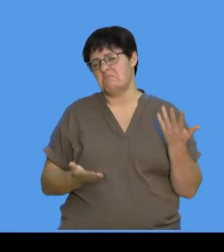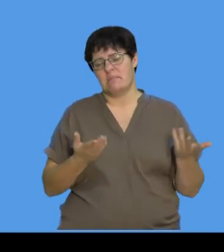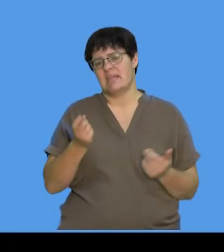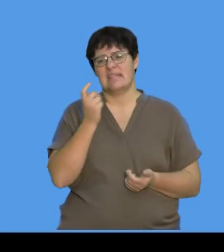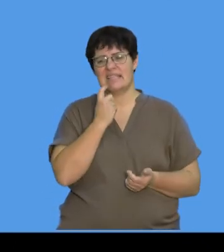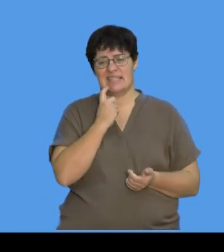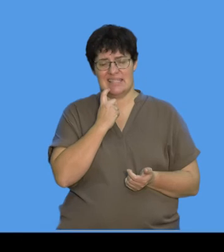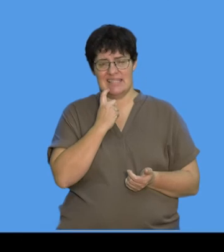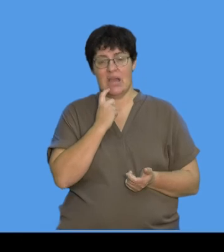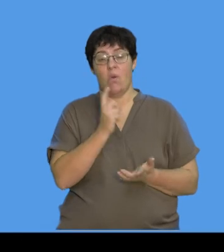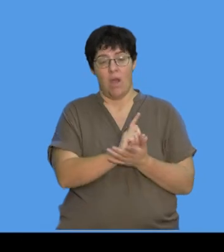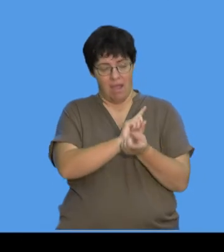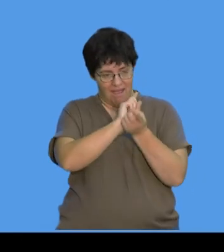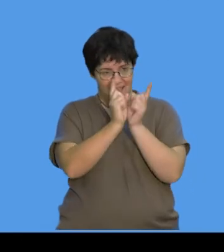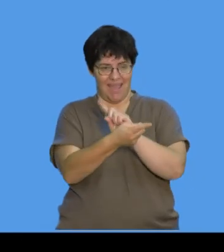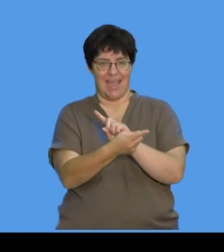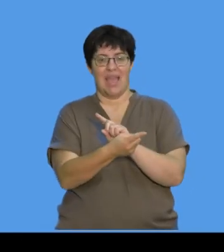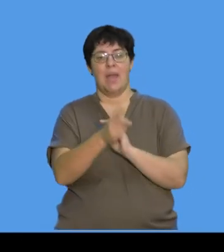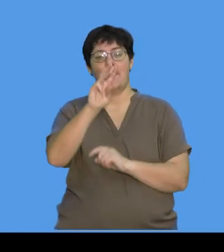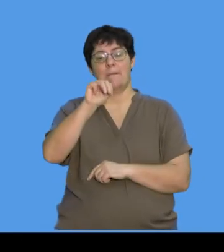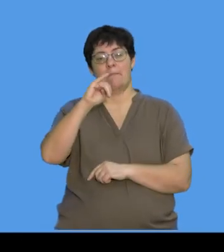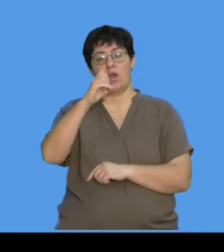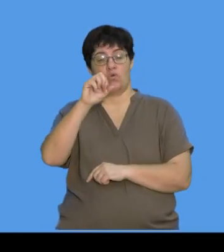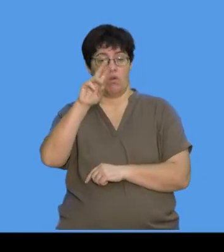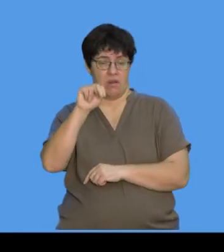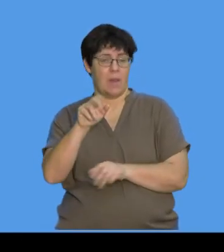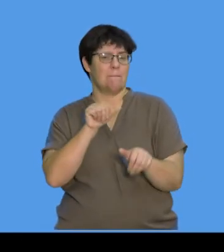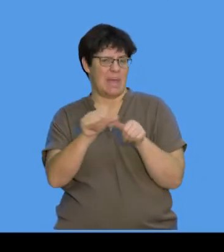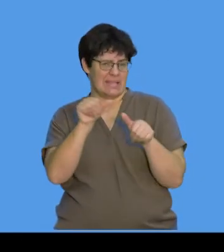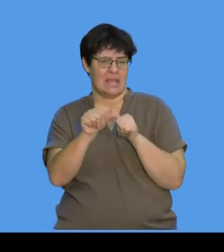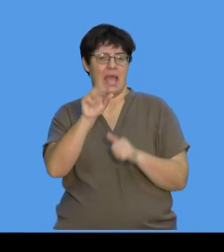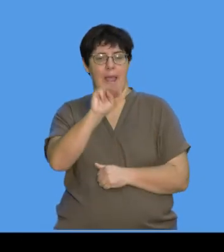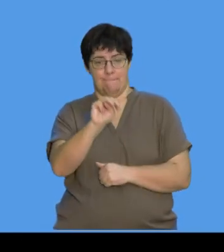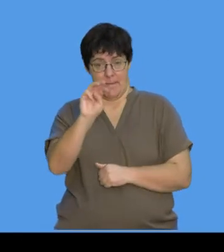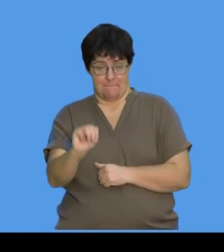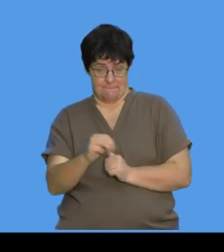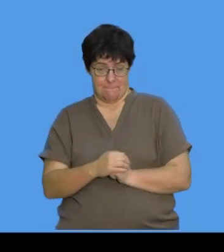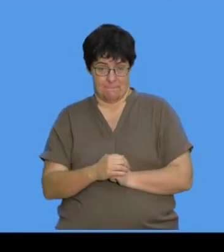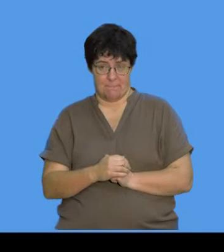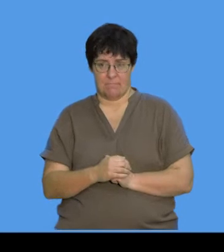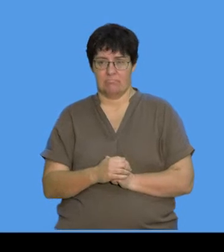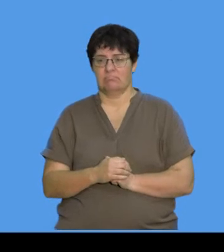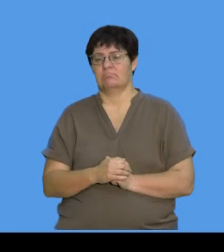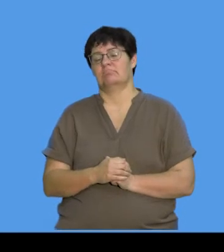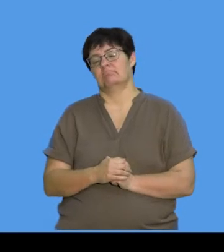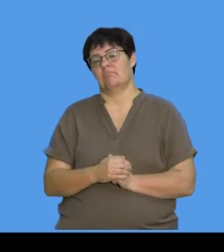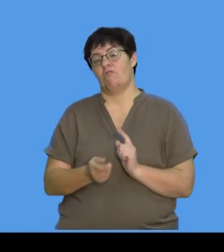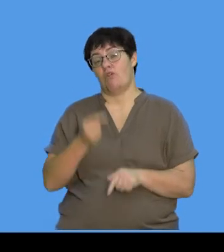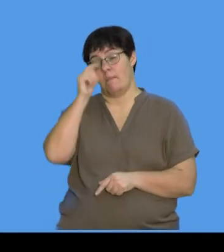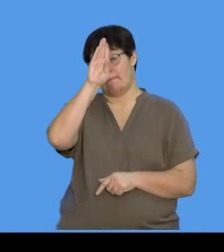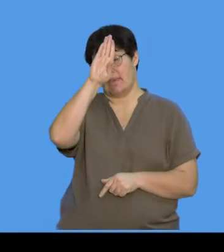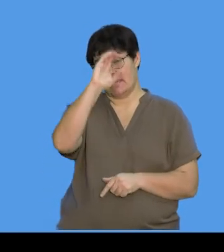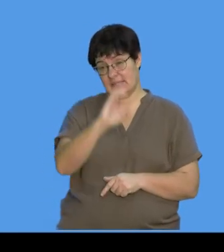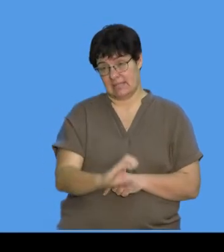we have to convert it to microns to do it in millimeters. So, say, for example, I measure from B to C